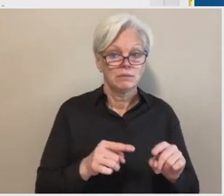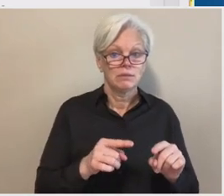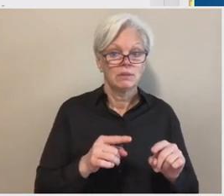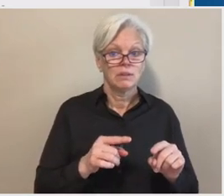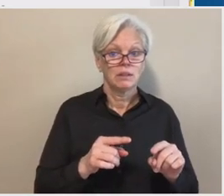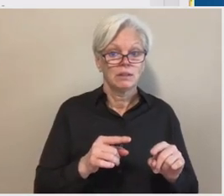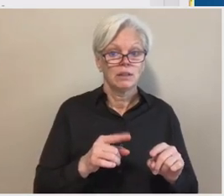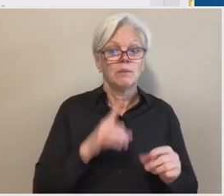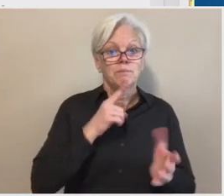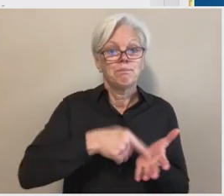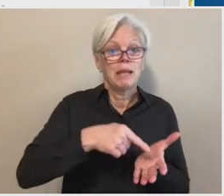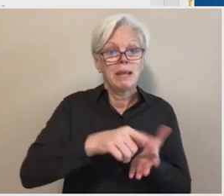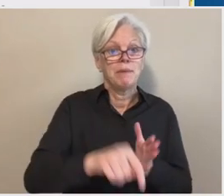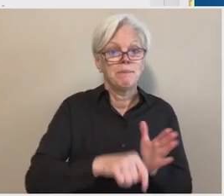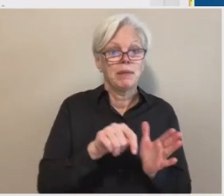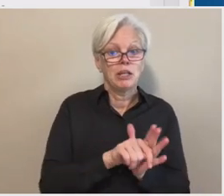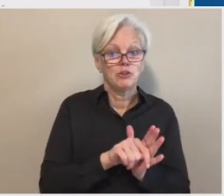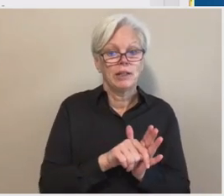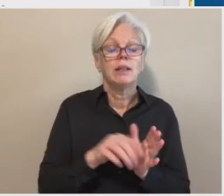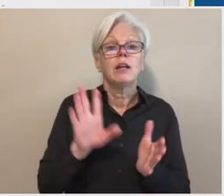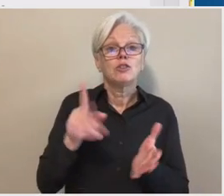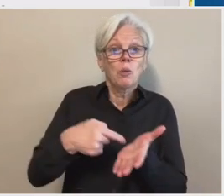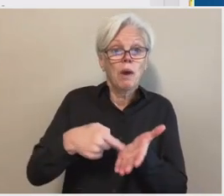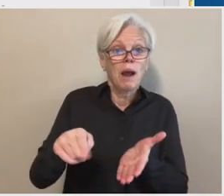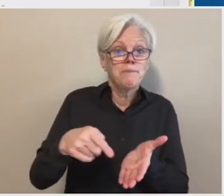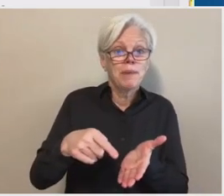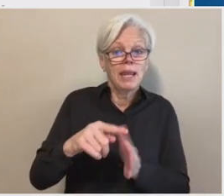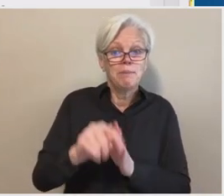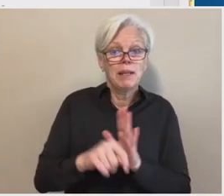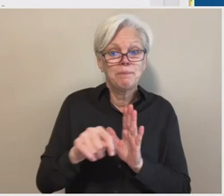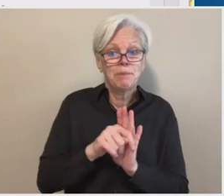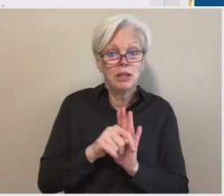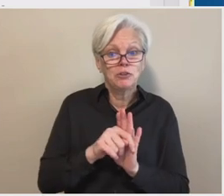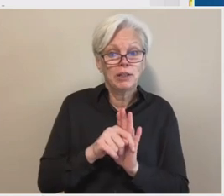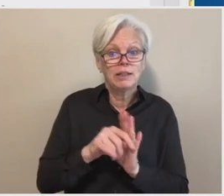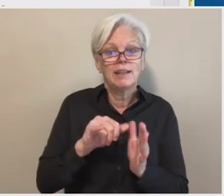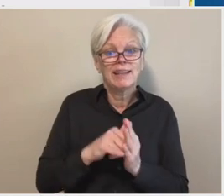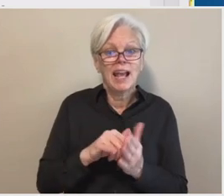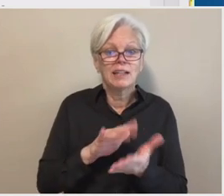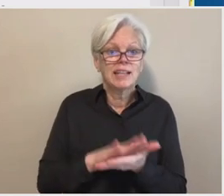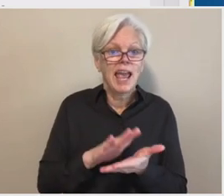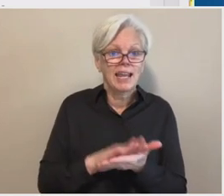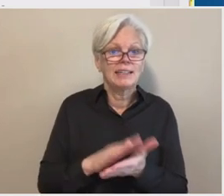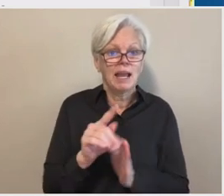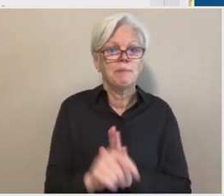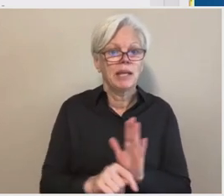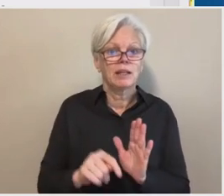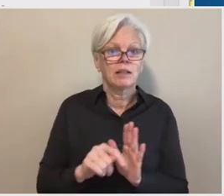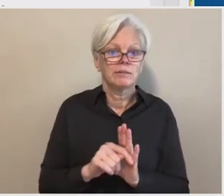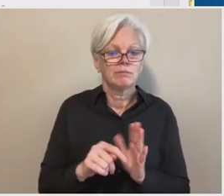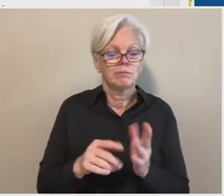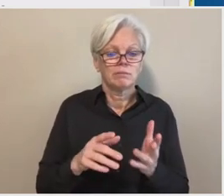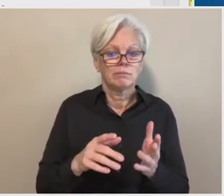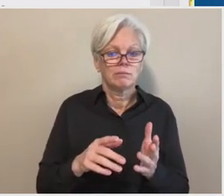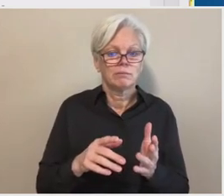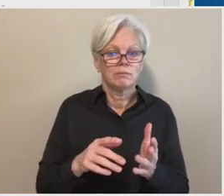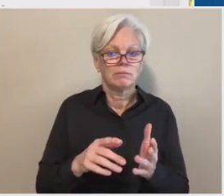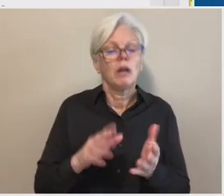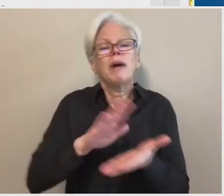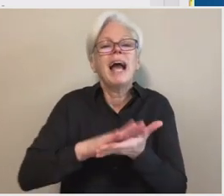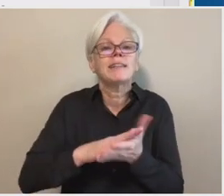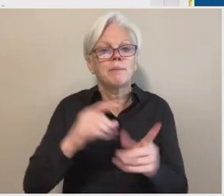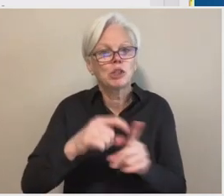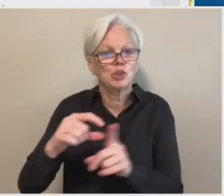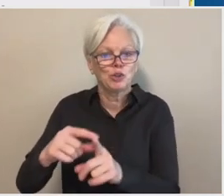payment period. And by the way, a payment period is generally an academic term, uh, although, uh, it could be a different period of time for, for